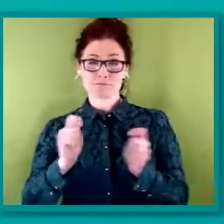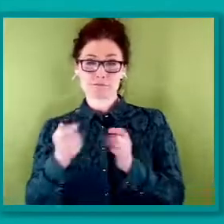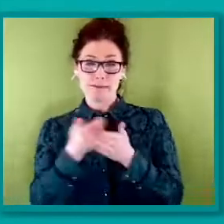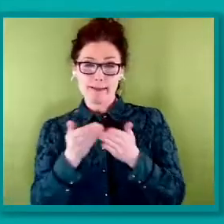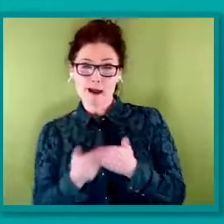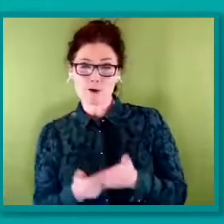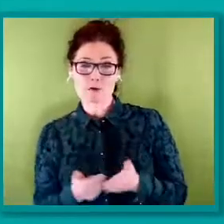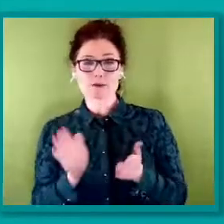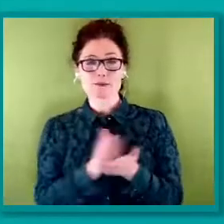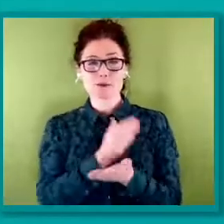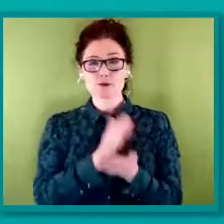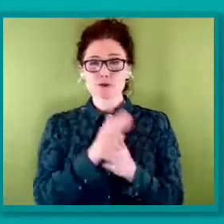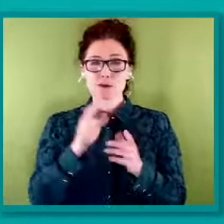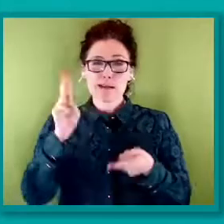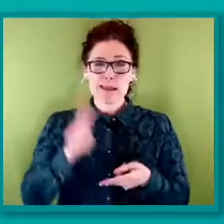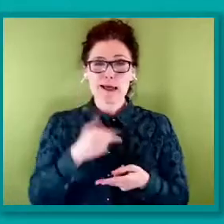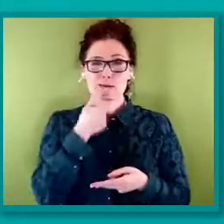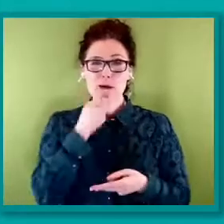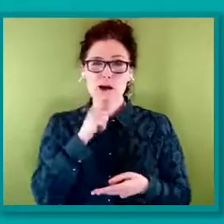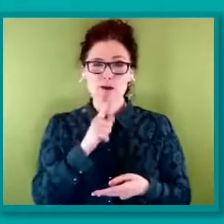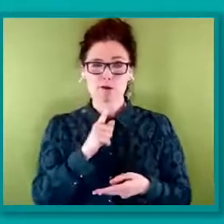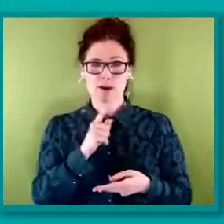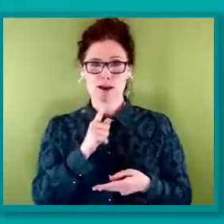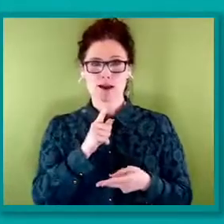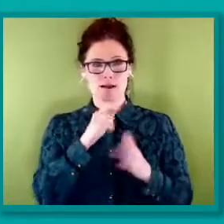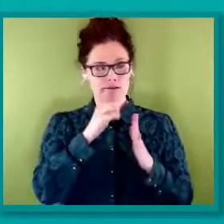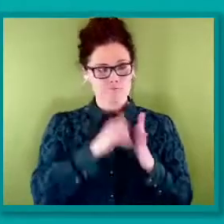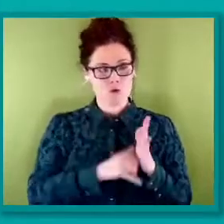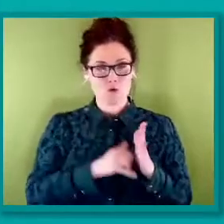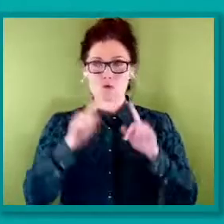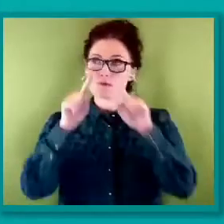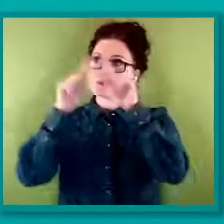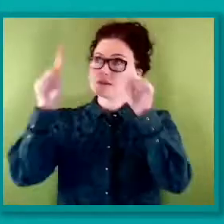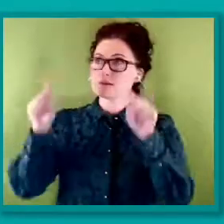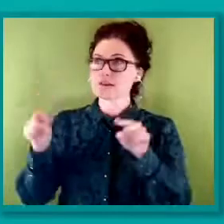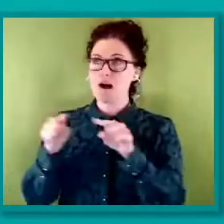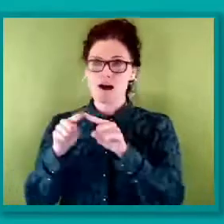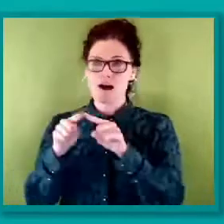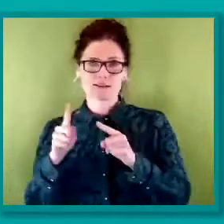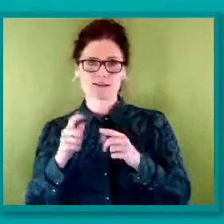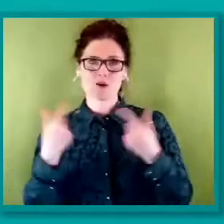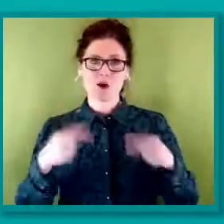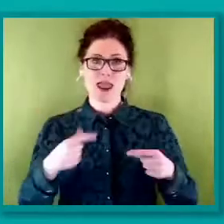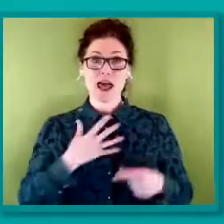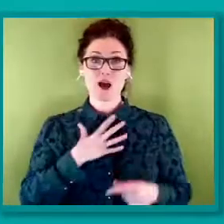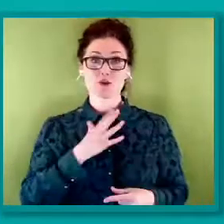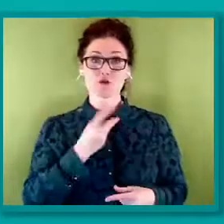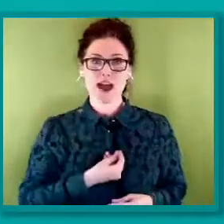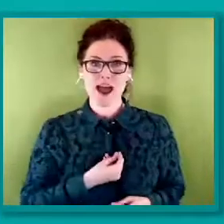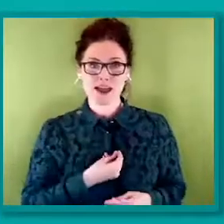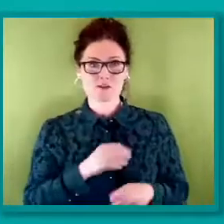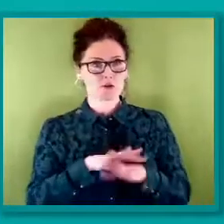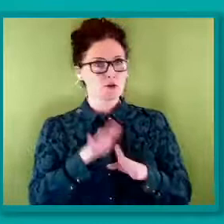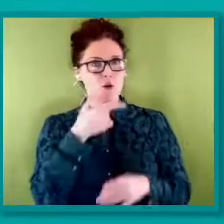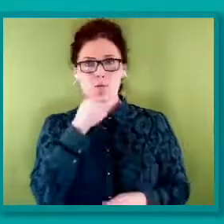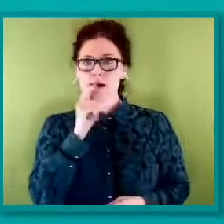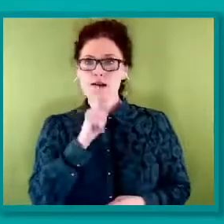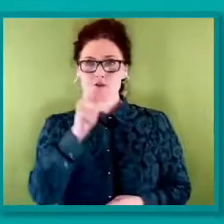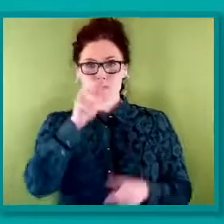policies, forms, signage to allow trans and non-binary people to be seen and valued too.